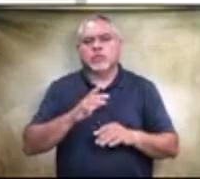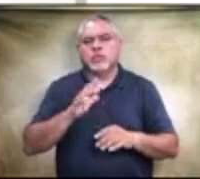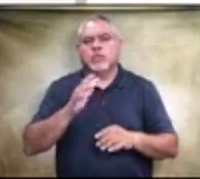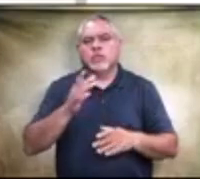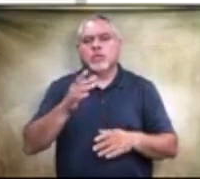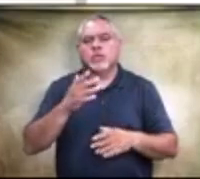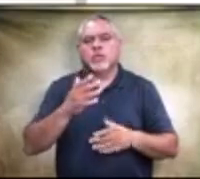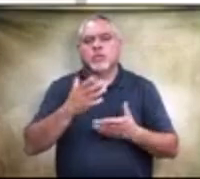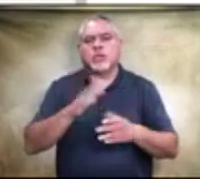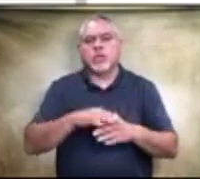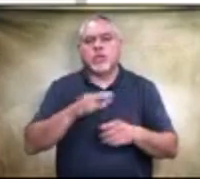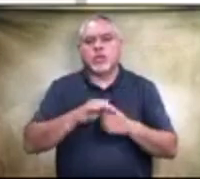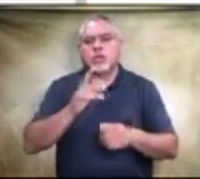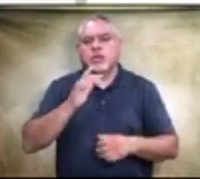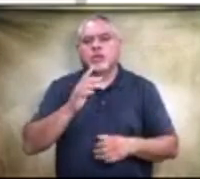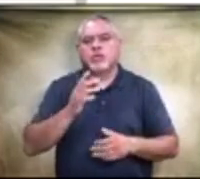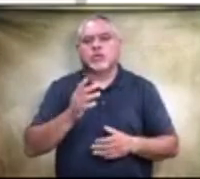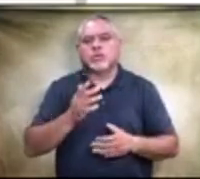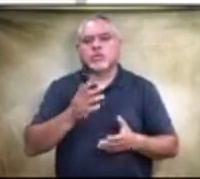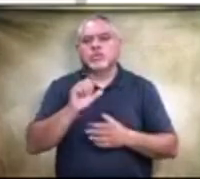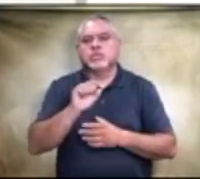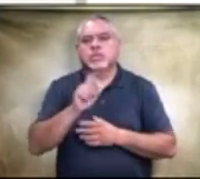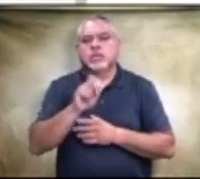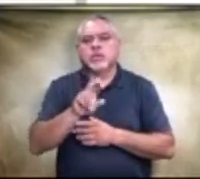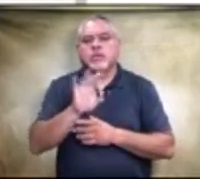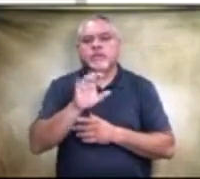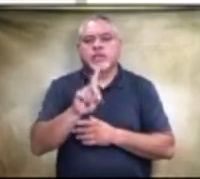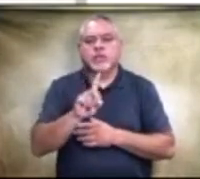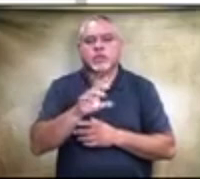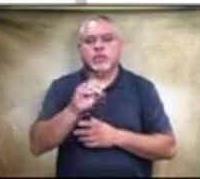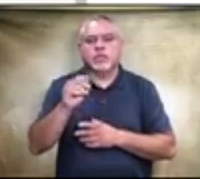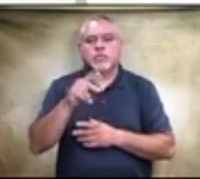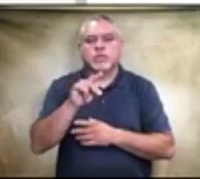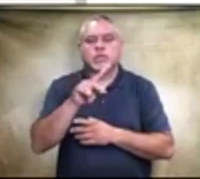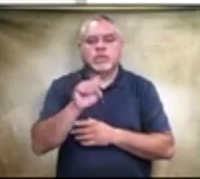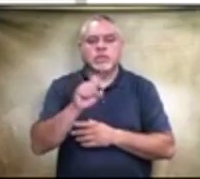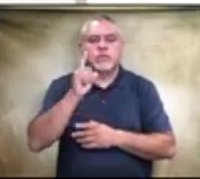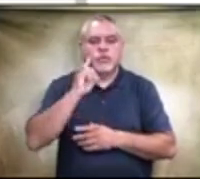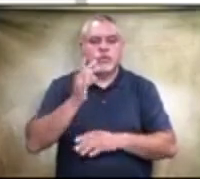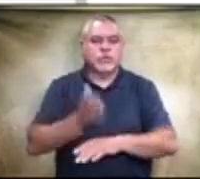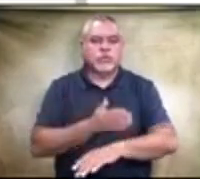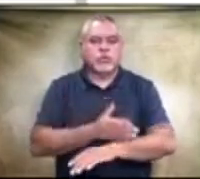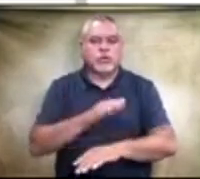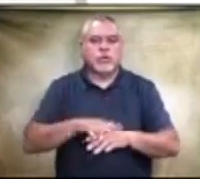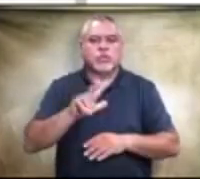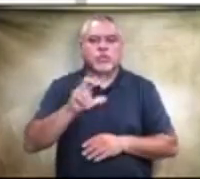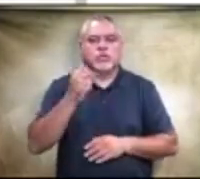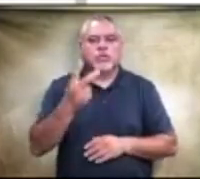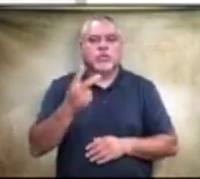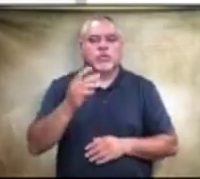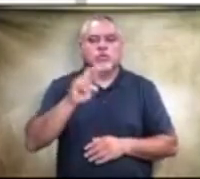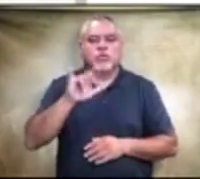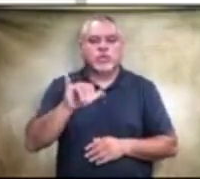Satterfield and Ponticus to serve as contractor for renovation of 312 Murray Street, which is where the police department will